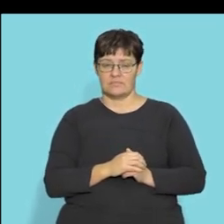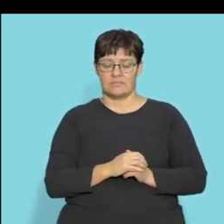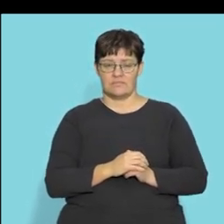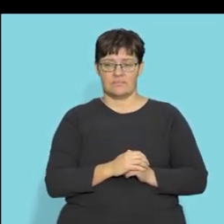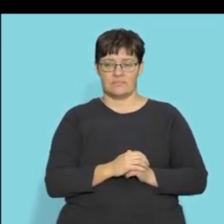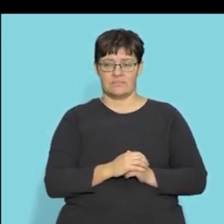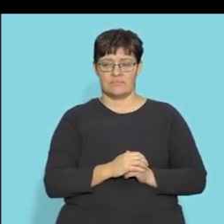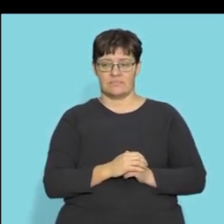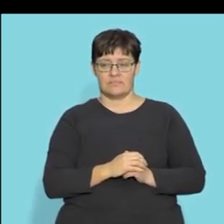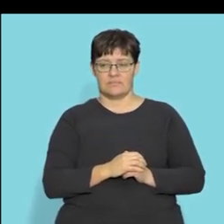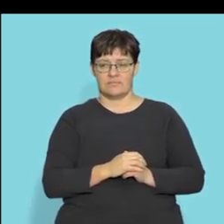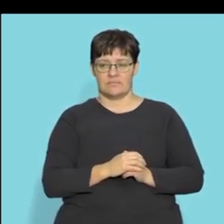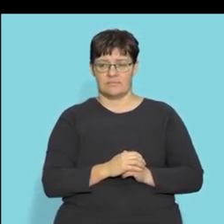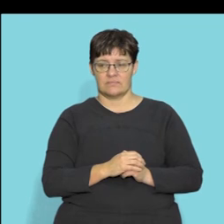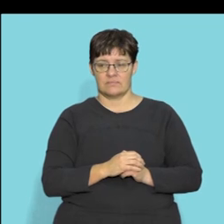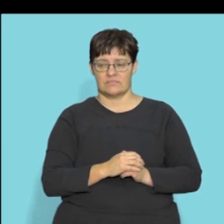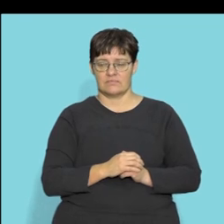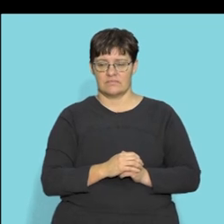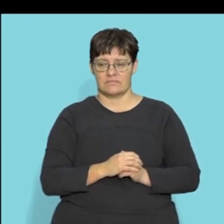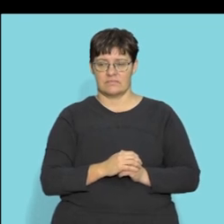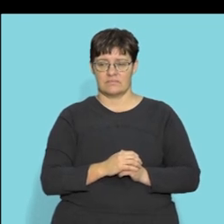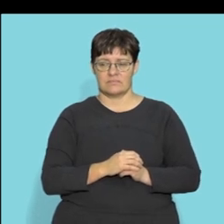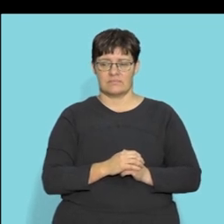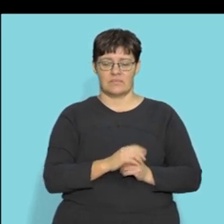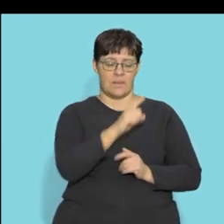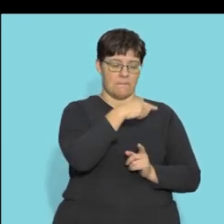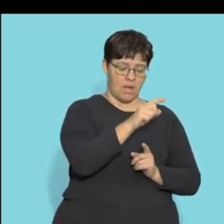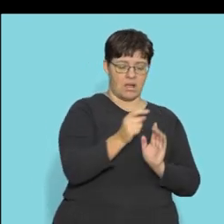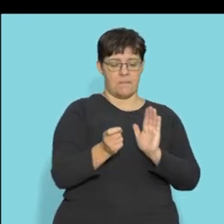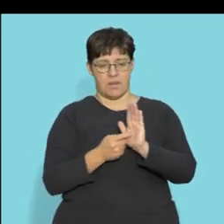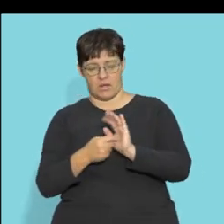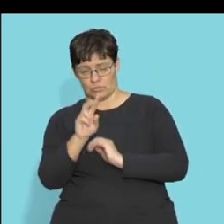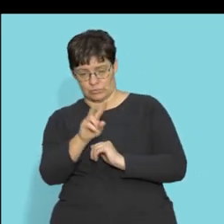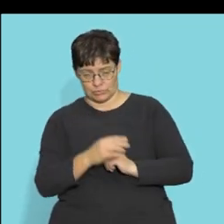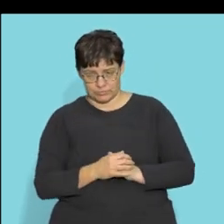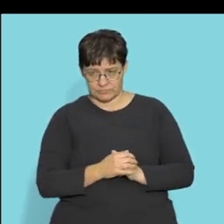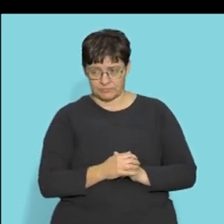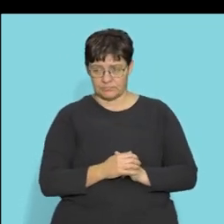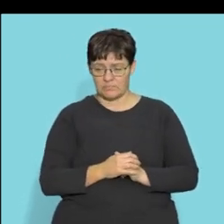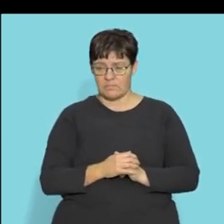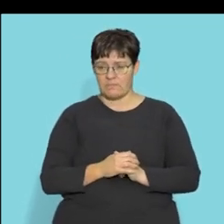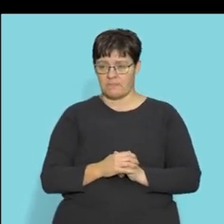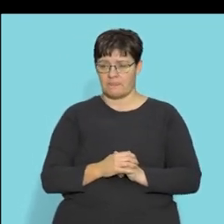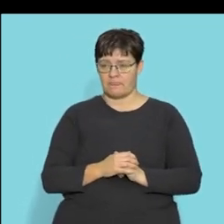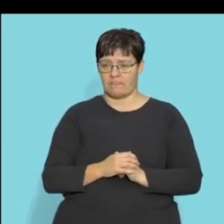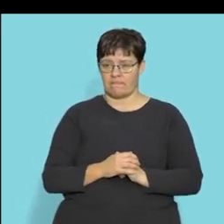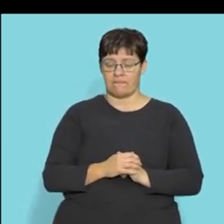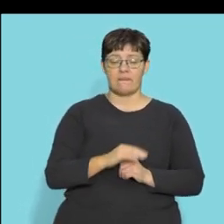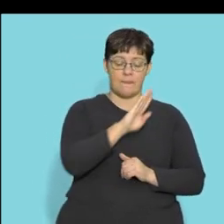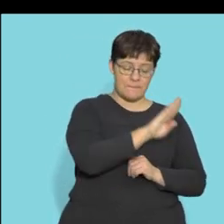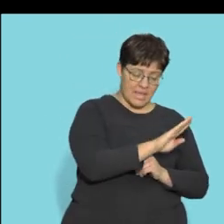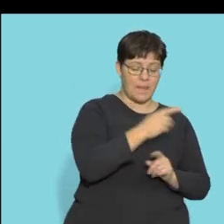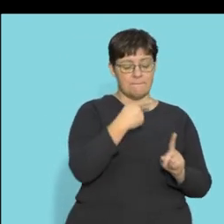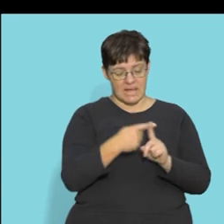and that will be number b so one mark there one mark there for the